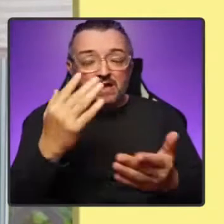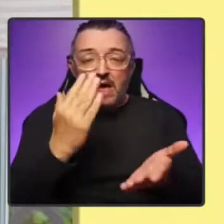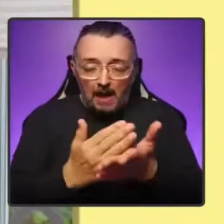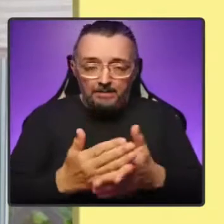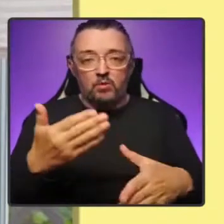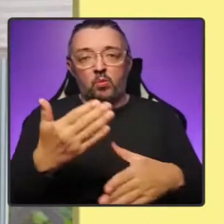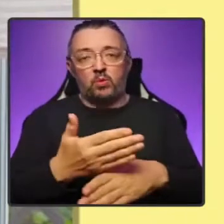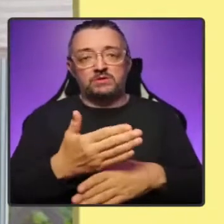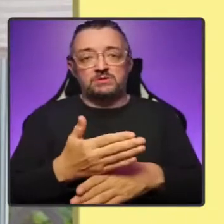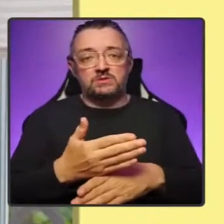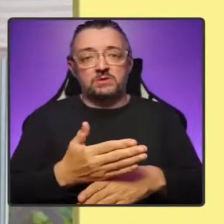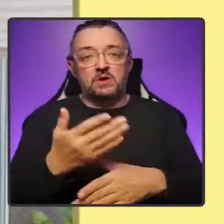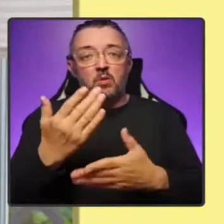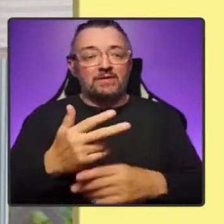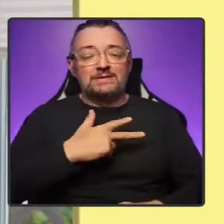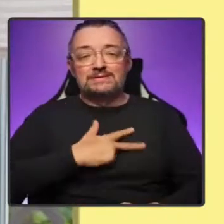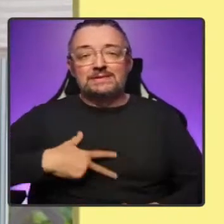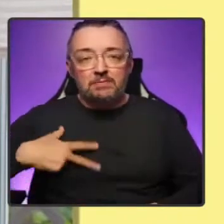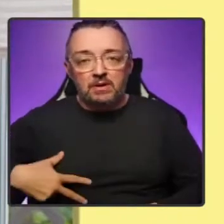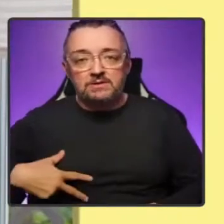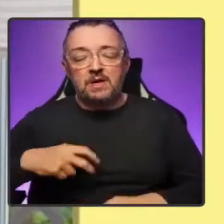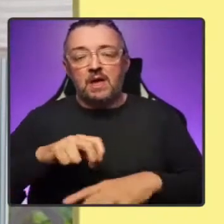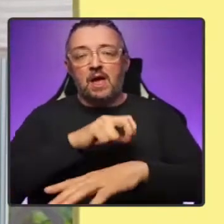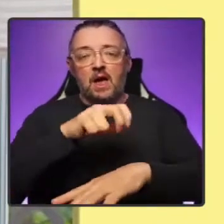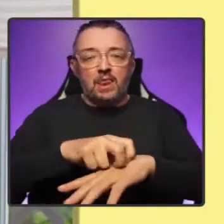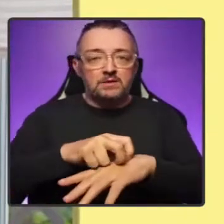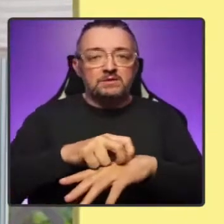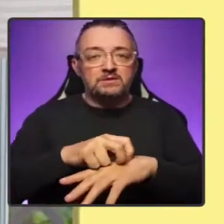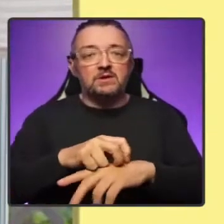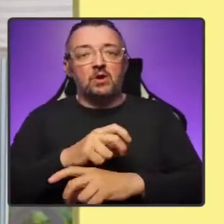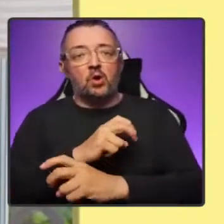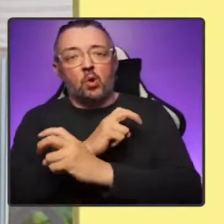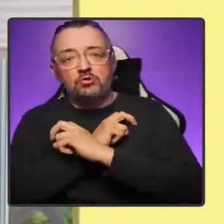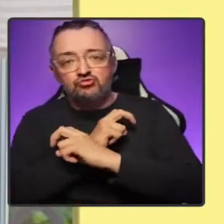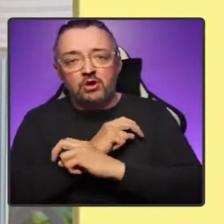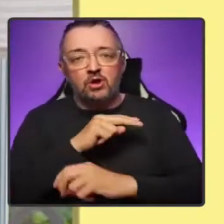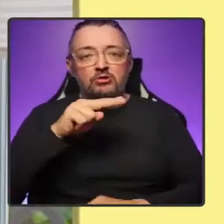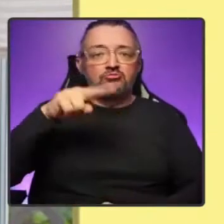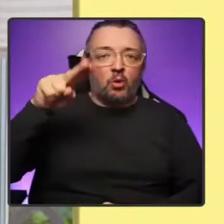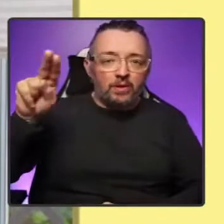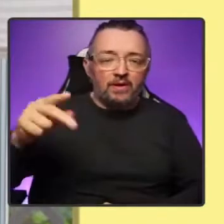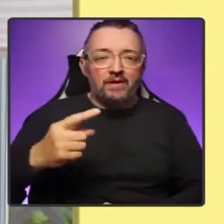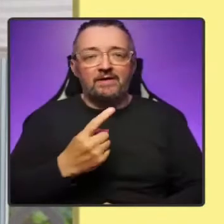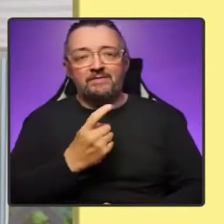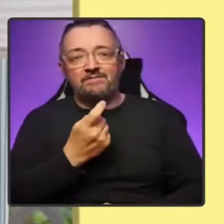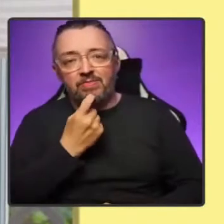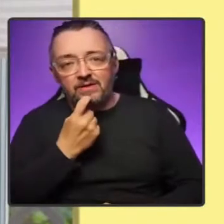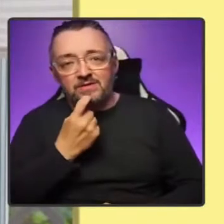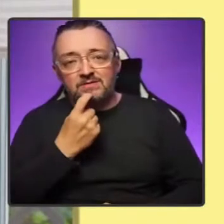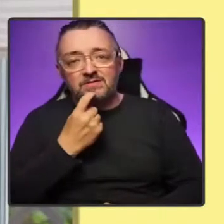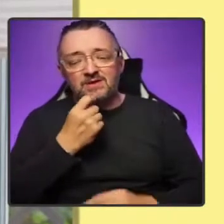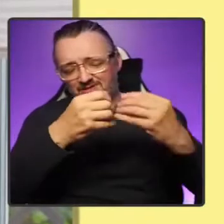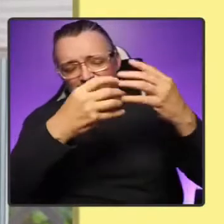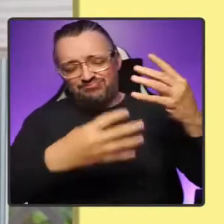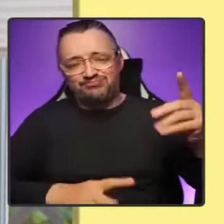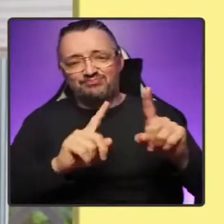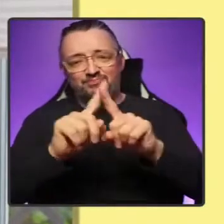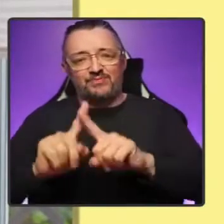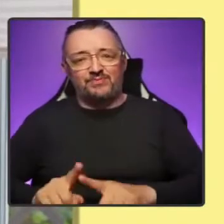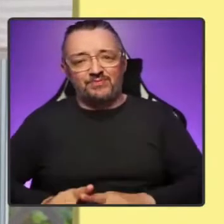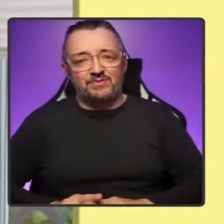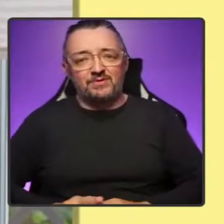Denmark, for Ireland, for Austria, for Norway, for Finland, and for so many others beside. These are